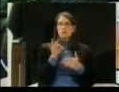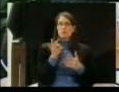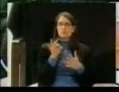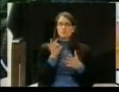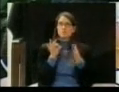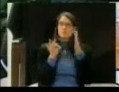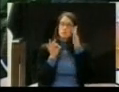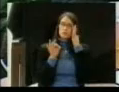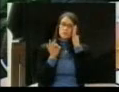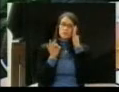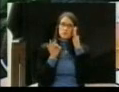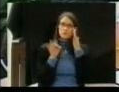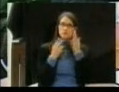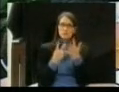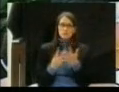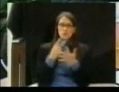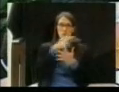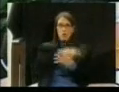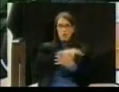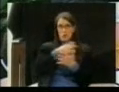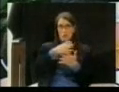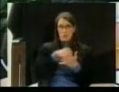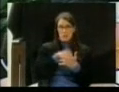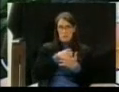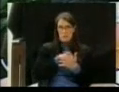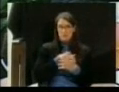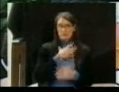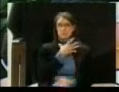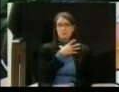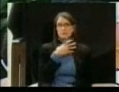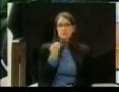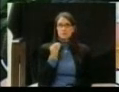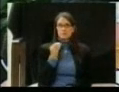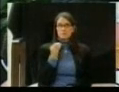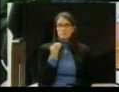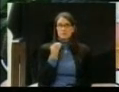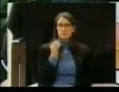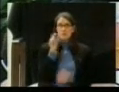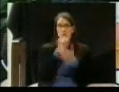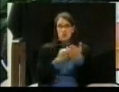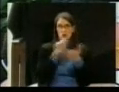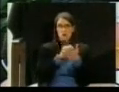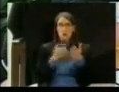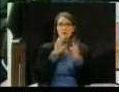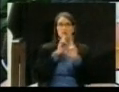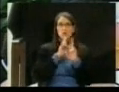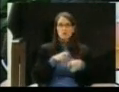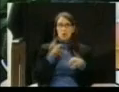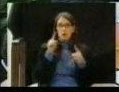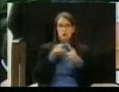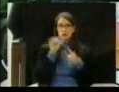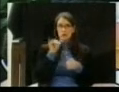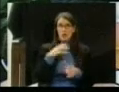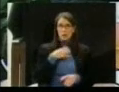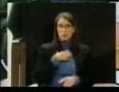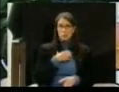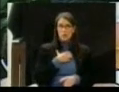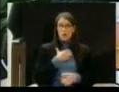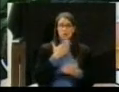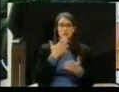and drafting responses to the complaint. Now, that can include any number of things, including an answer,